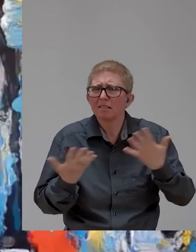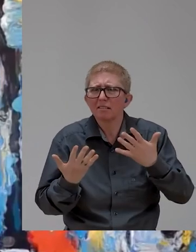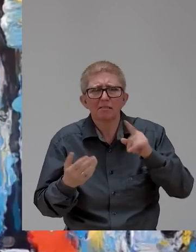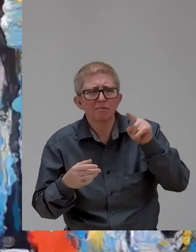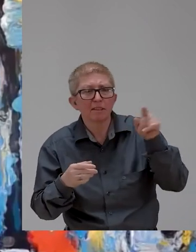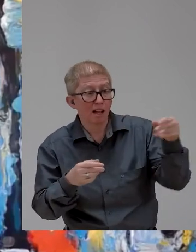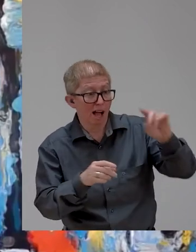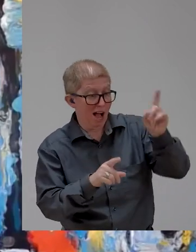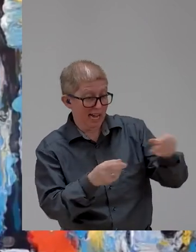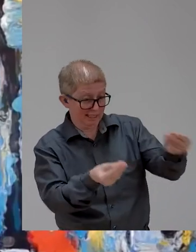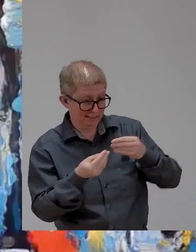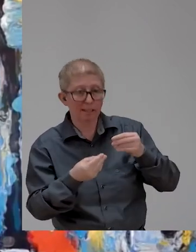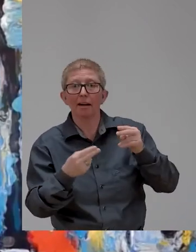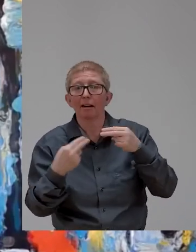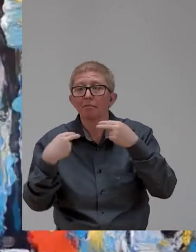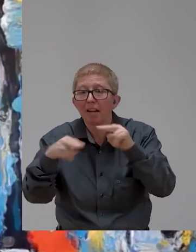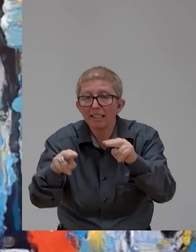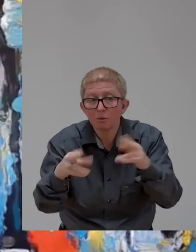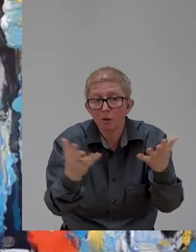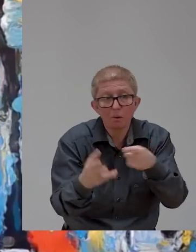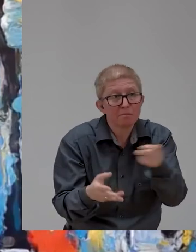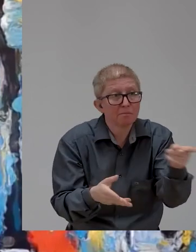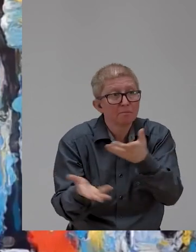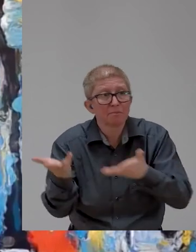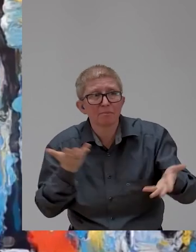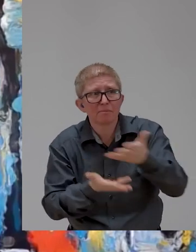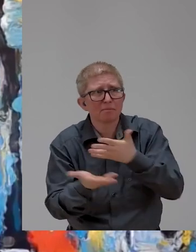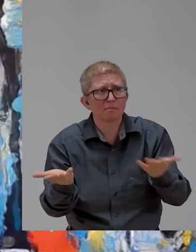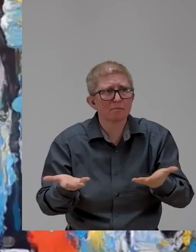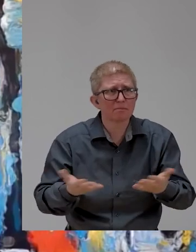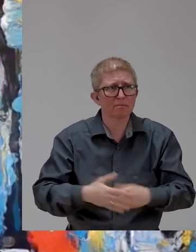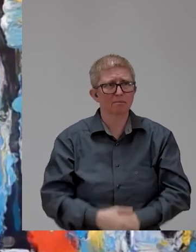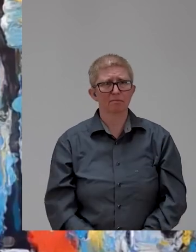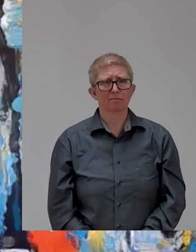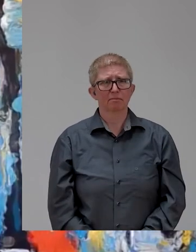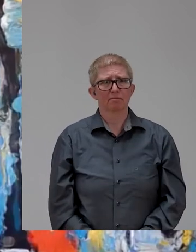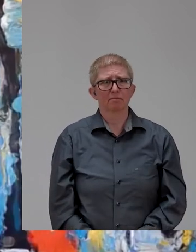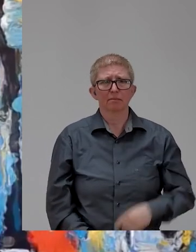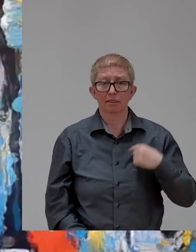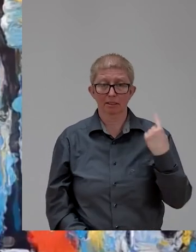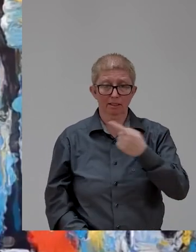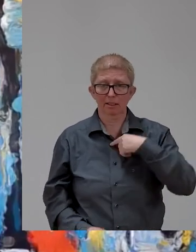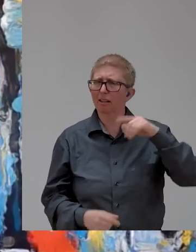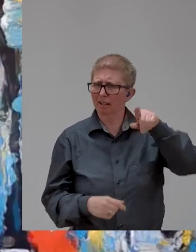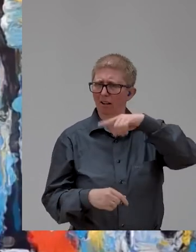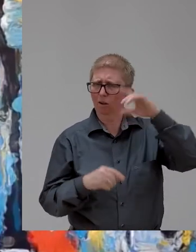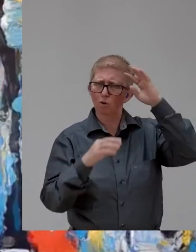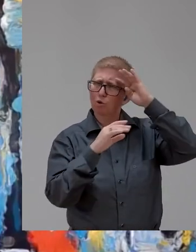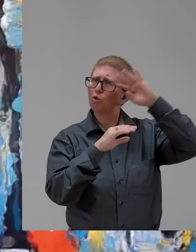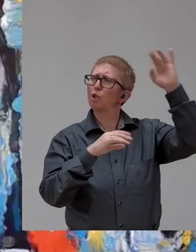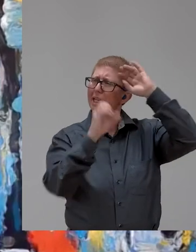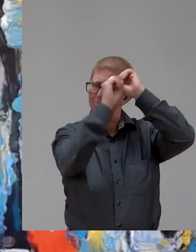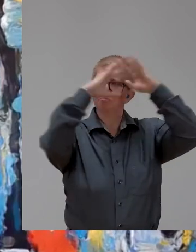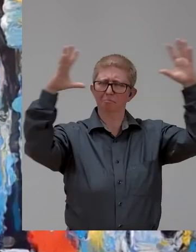all answer for this. We are all dreamers and have shared vision of inclusion and are